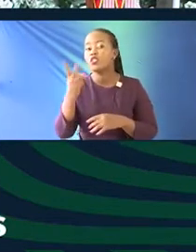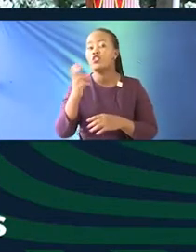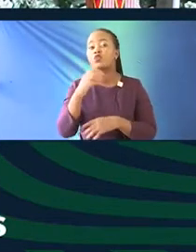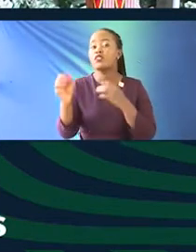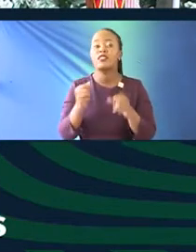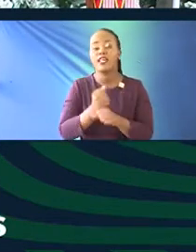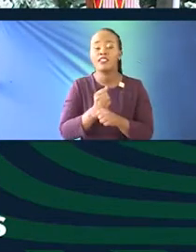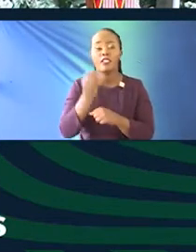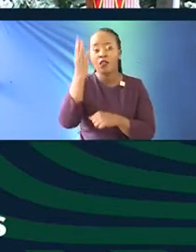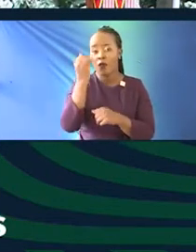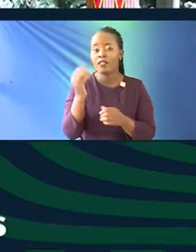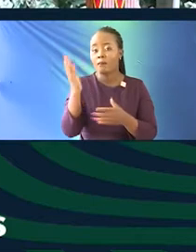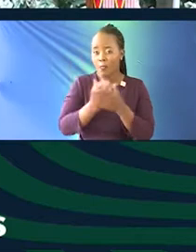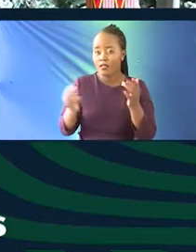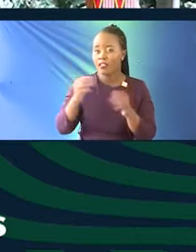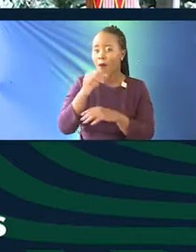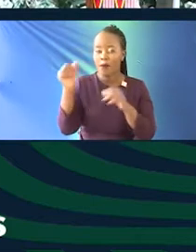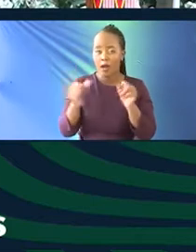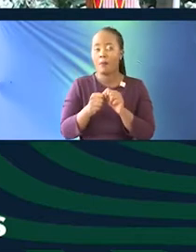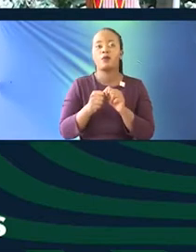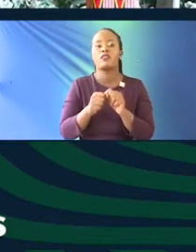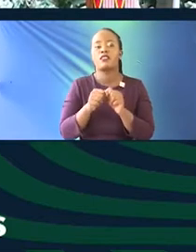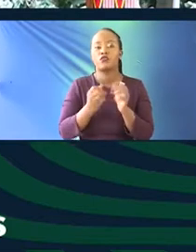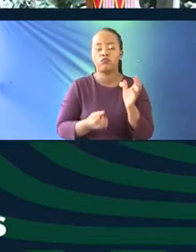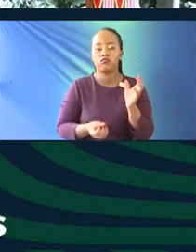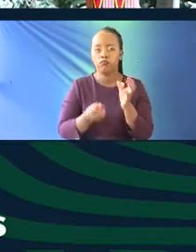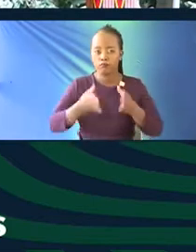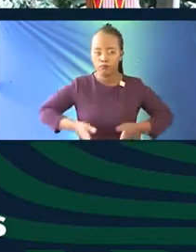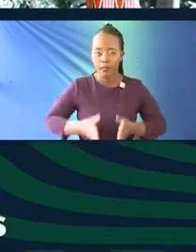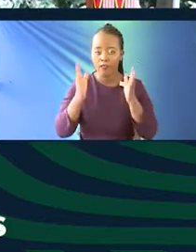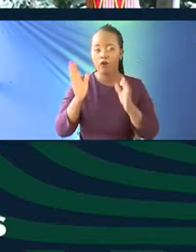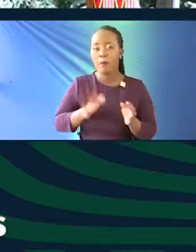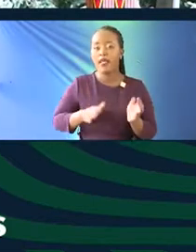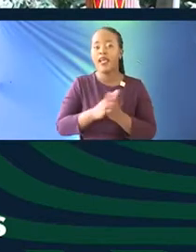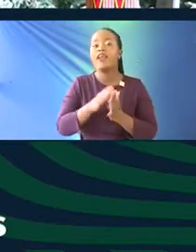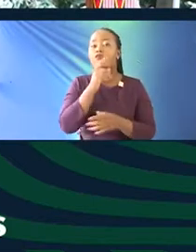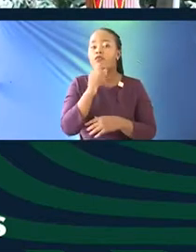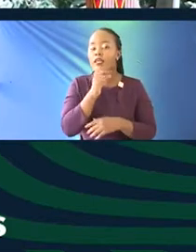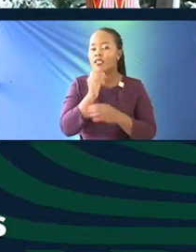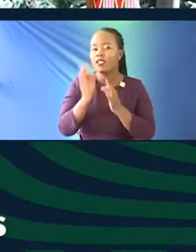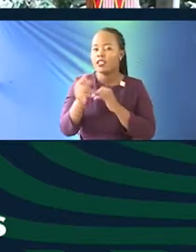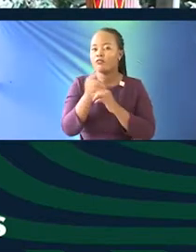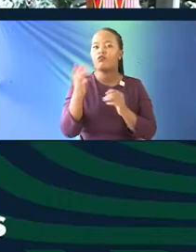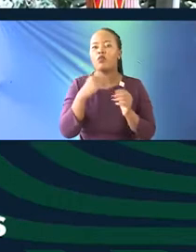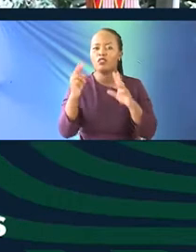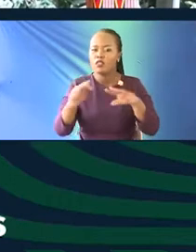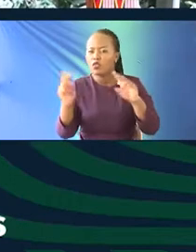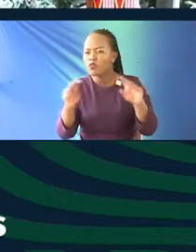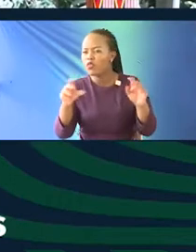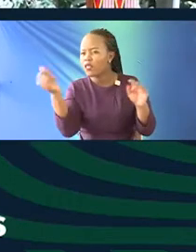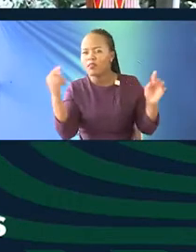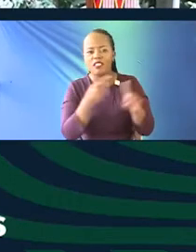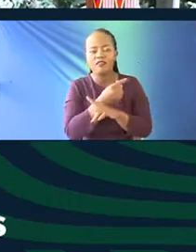for reproductive health for men and for women. So if you're looking for something alternative, you know, maybe for infertility, or